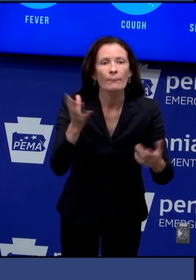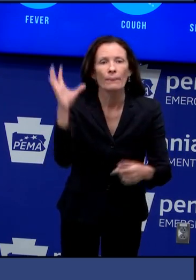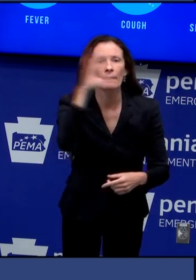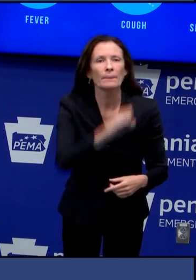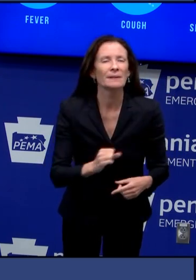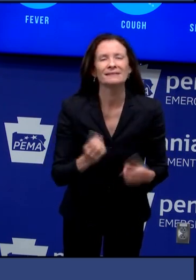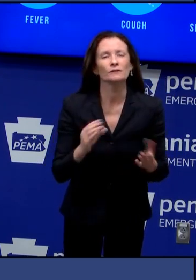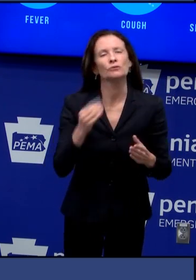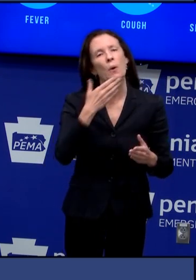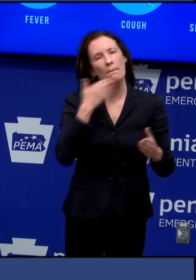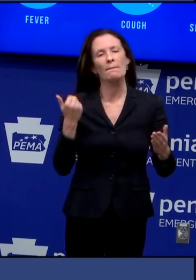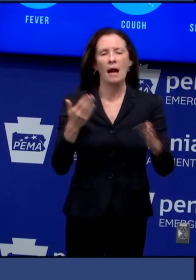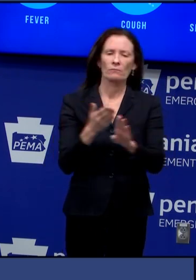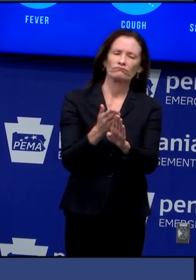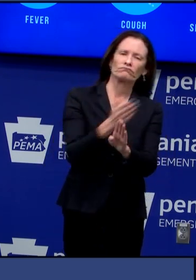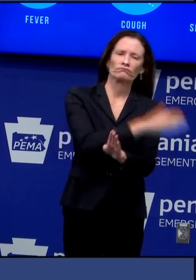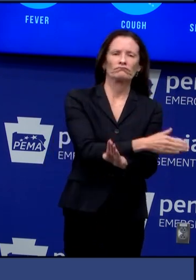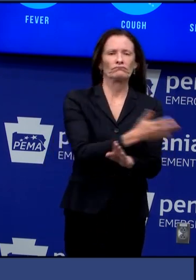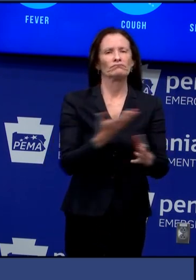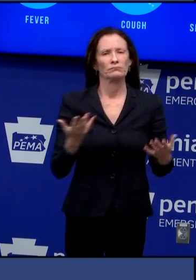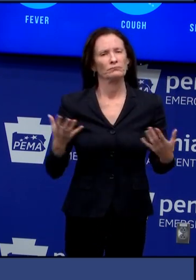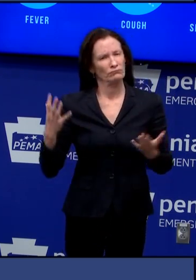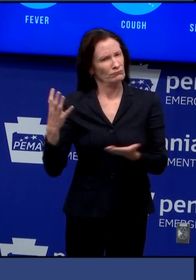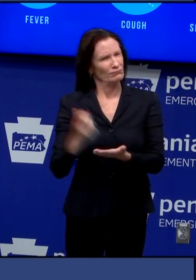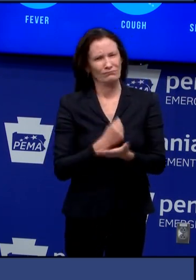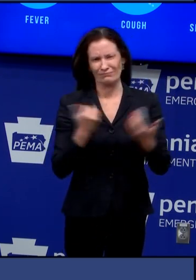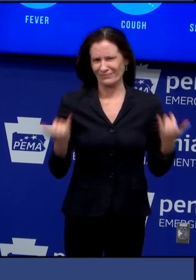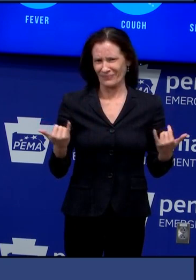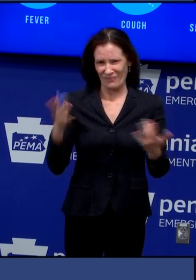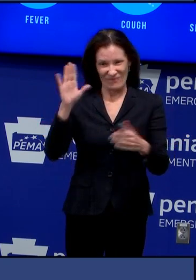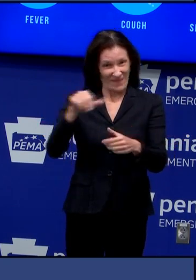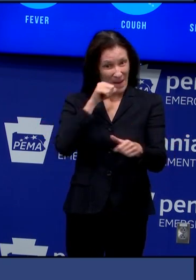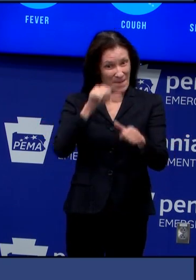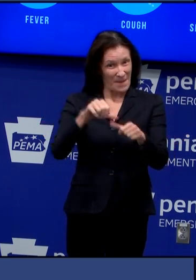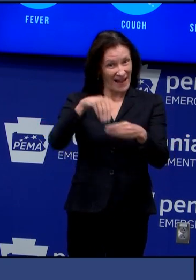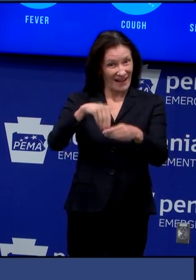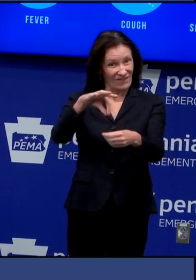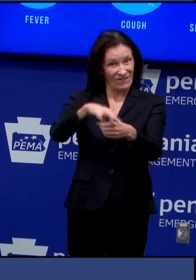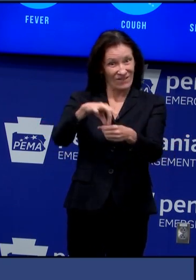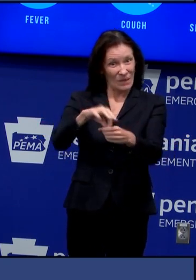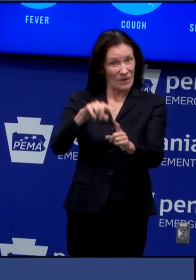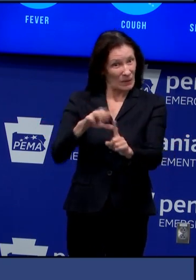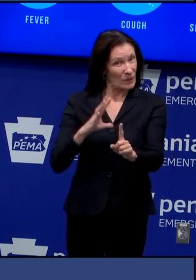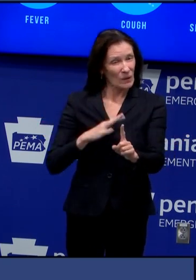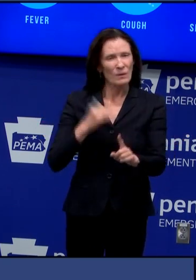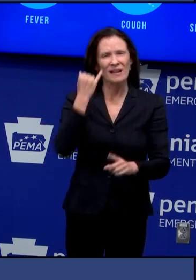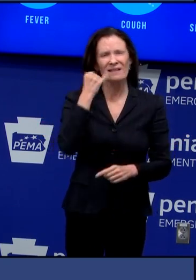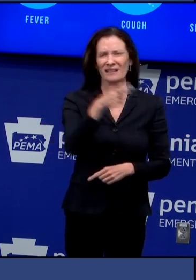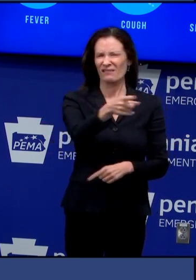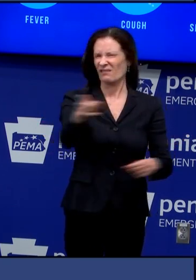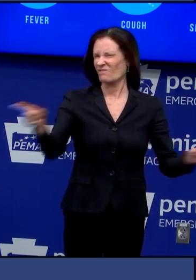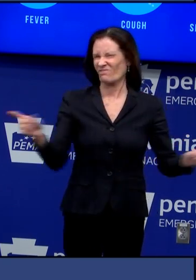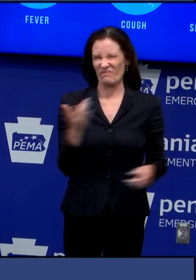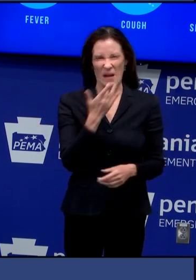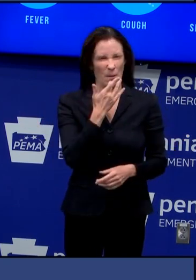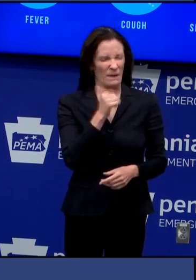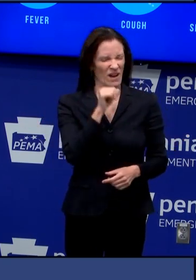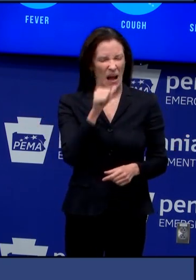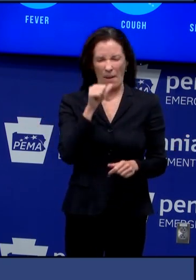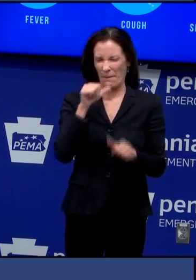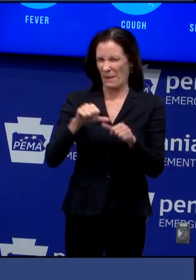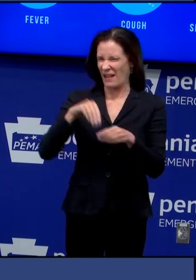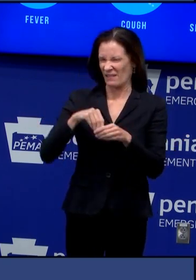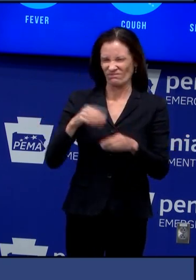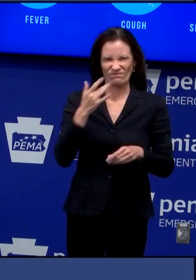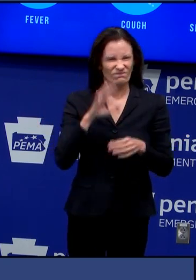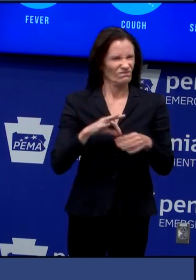advantage of this opportunity to vote by mail polling places will still be open for people who prefer to vote in person on election day though where